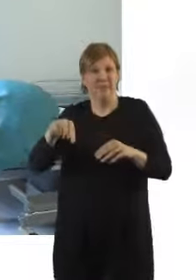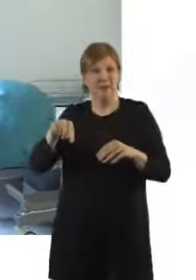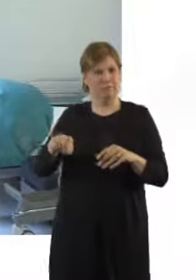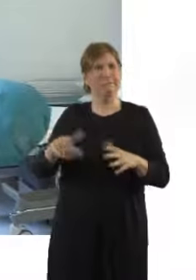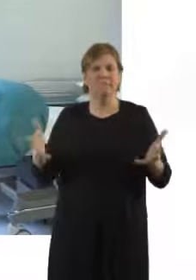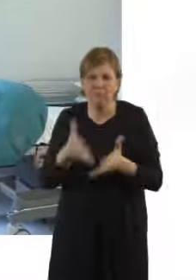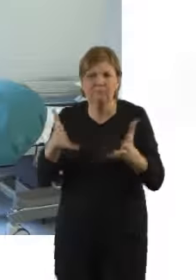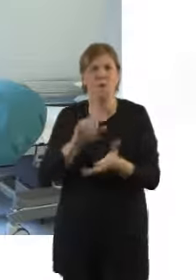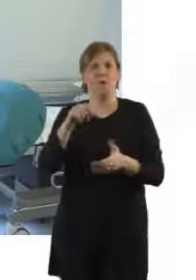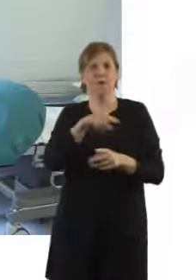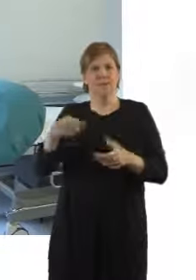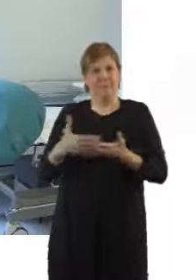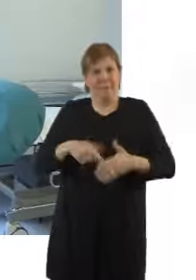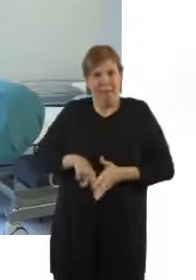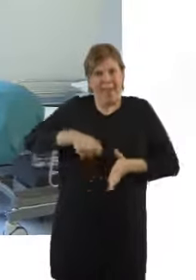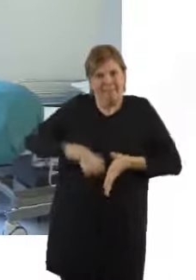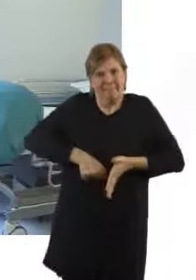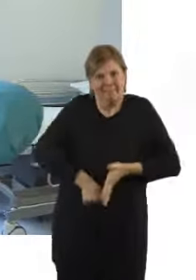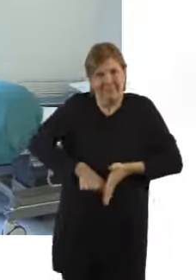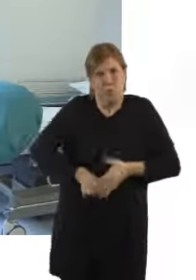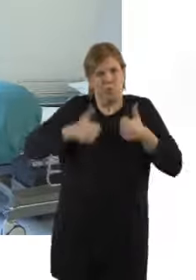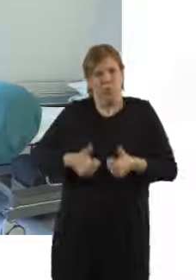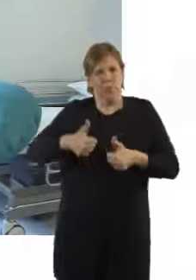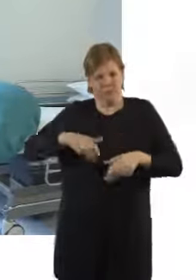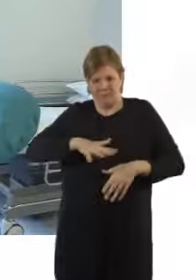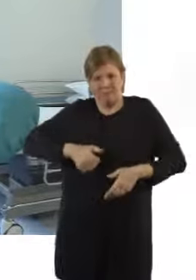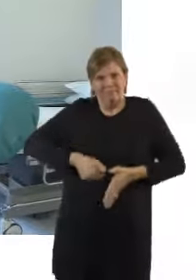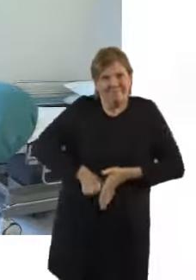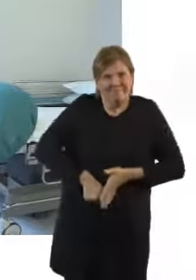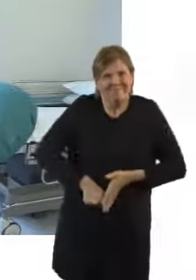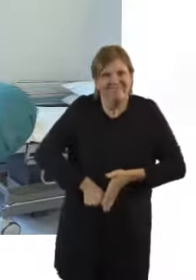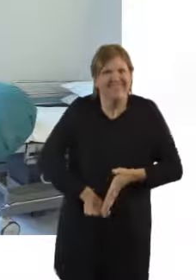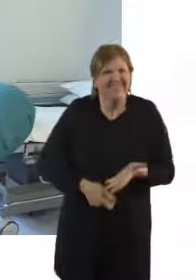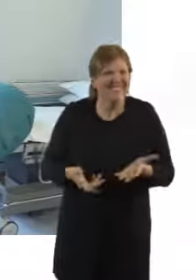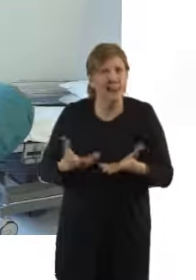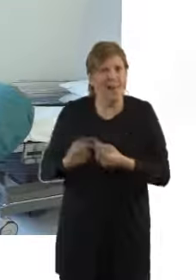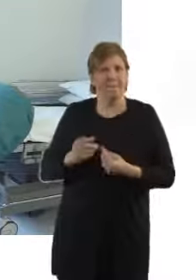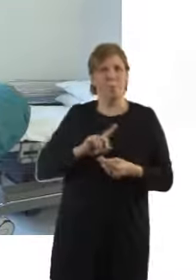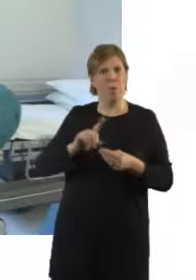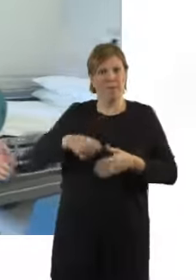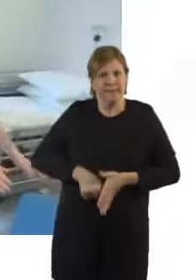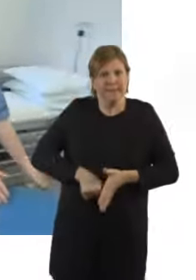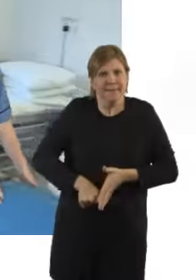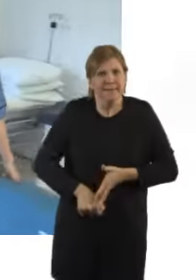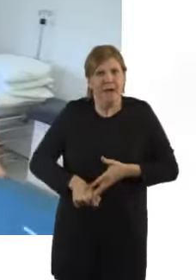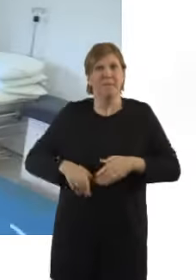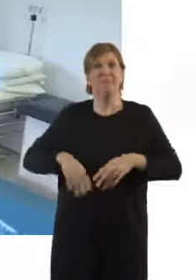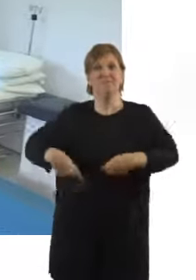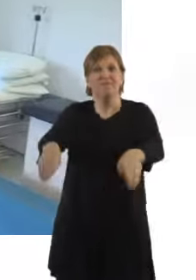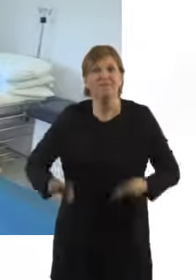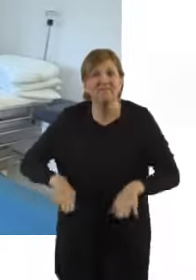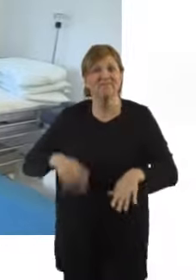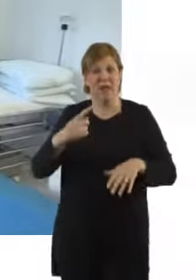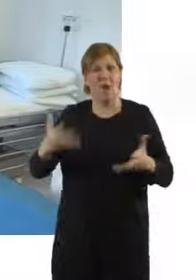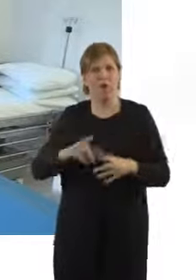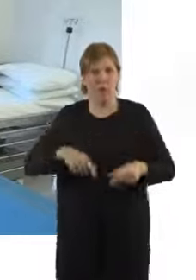bag. What this does is it aids the baby coming round and down into a good position for birth. We also have the birthing mat, which